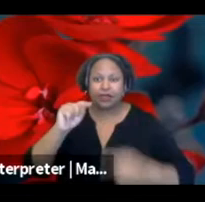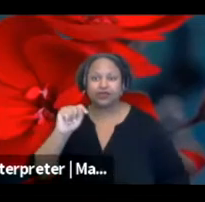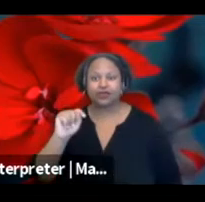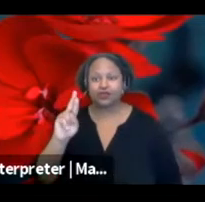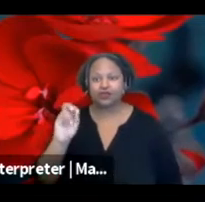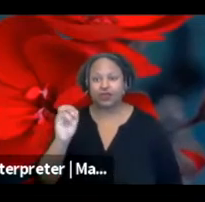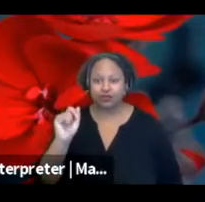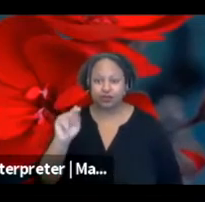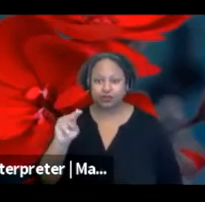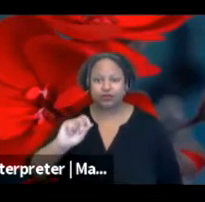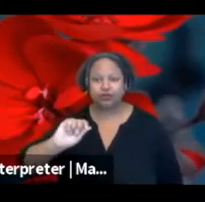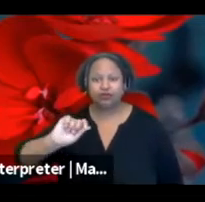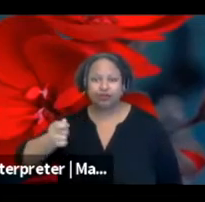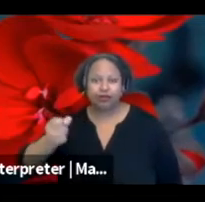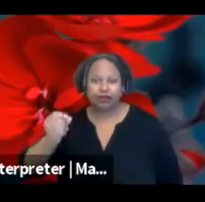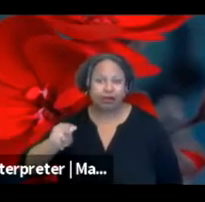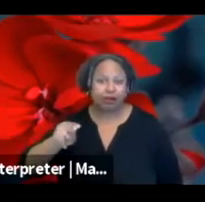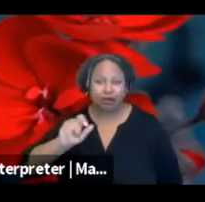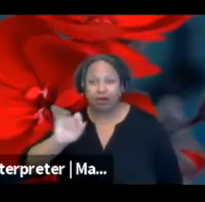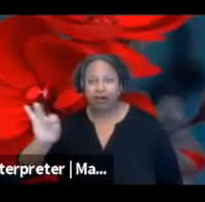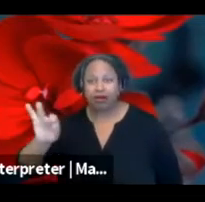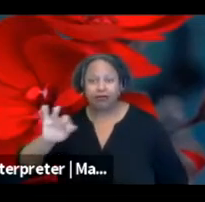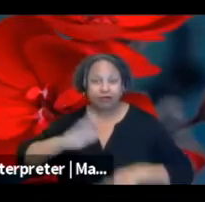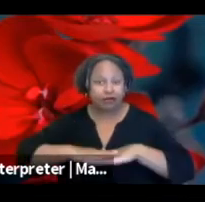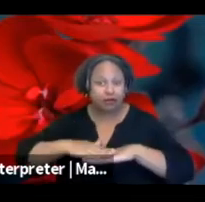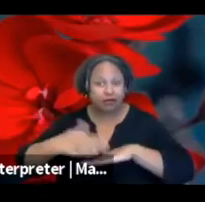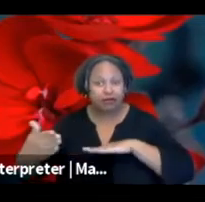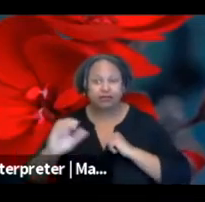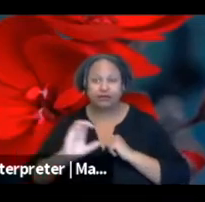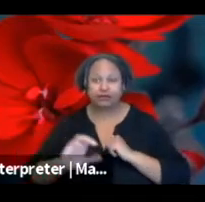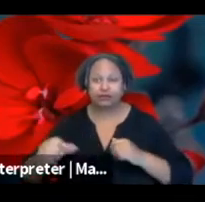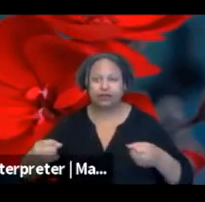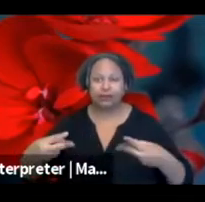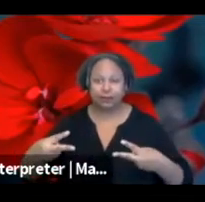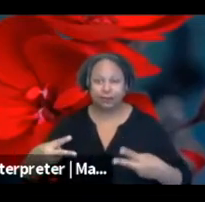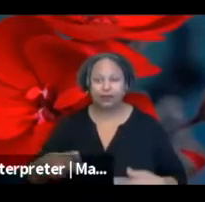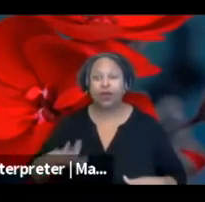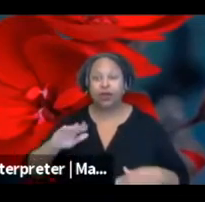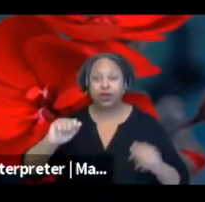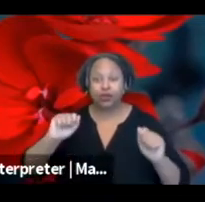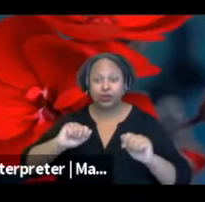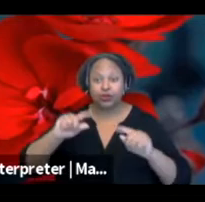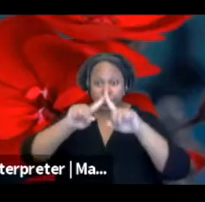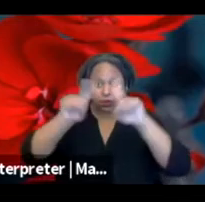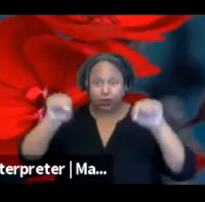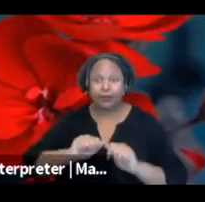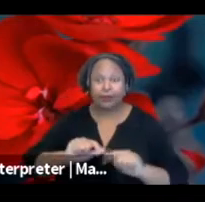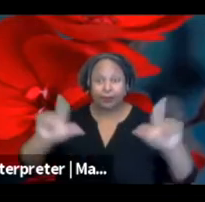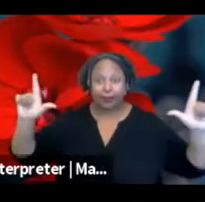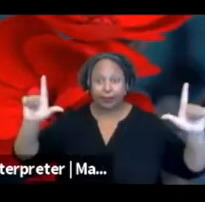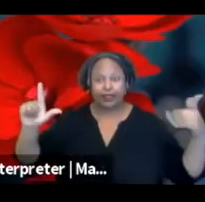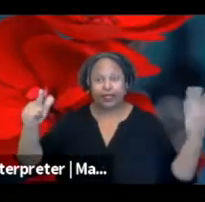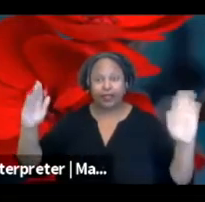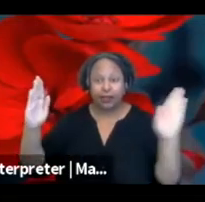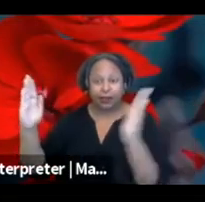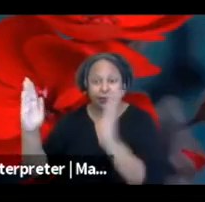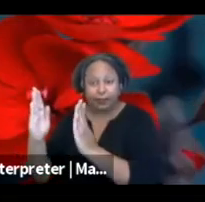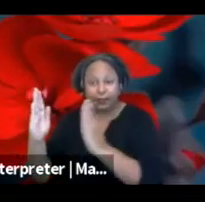on closed captioning that way. You can also enlarge the screen by moving the split screen bar in the middle,